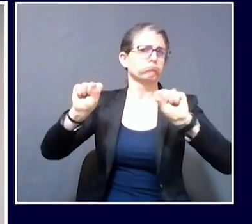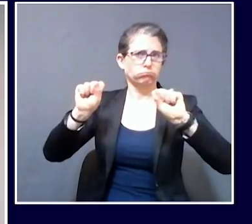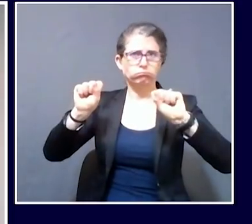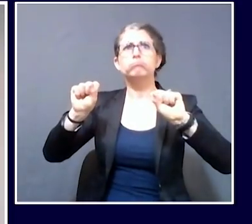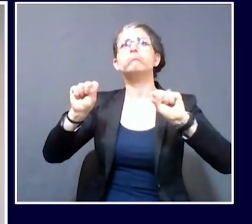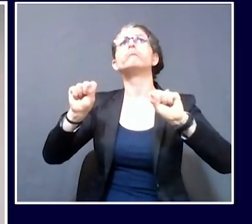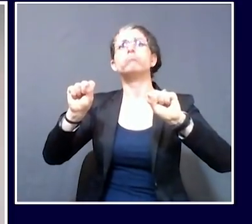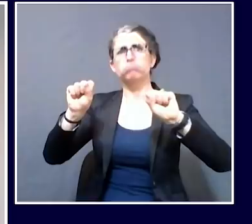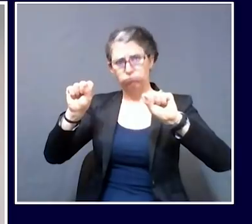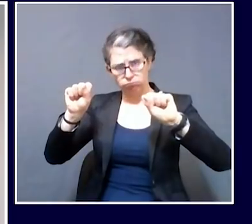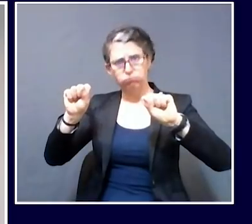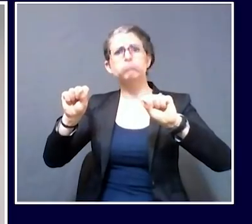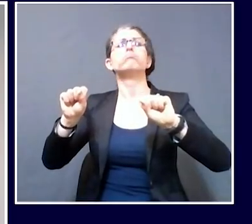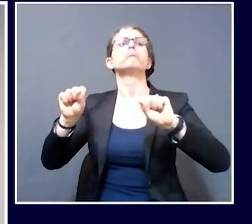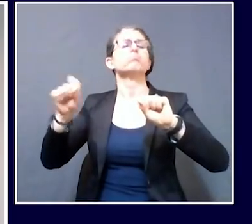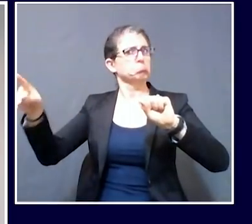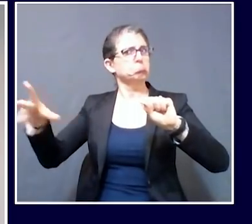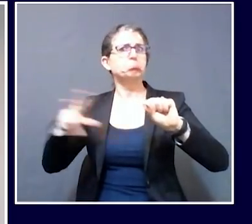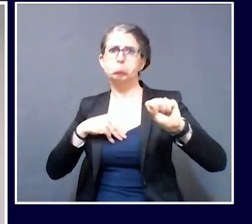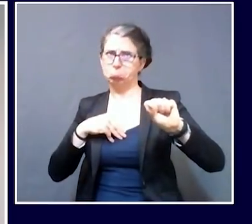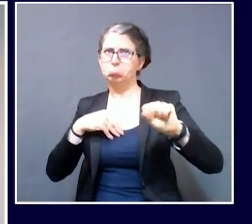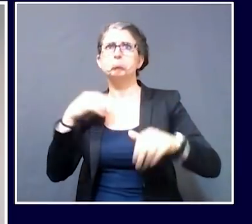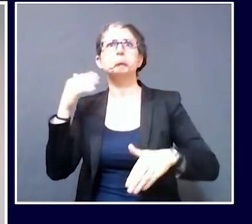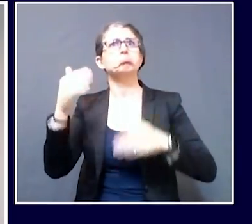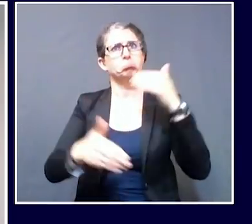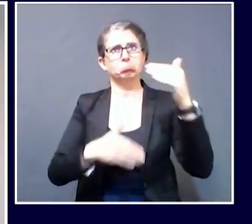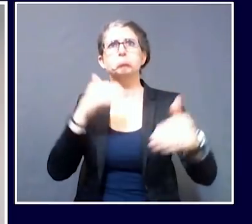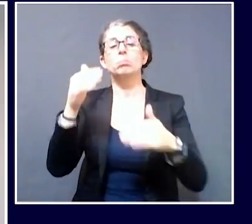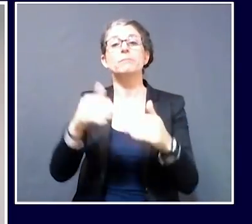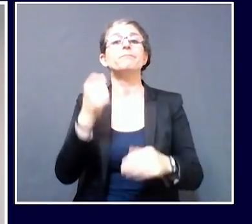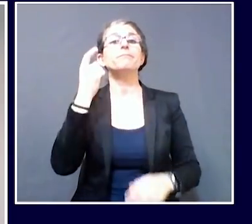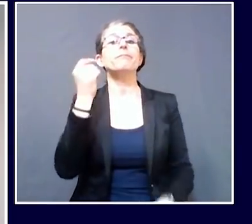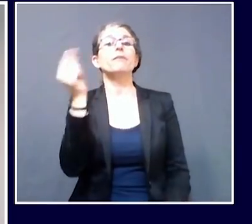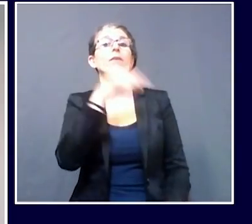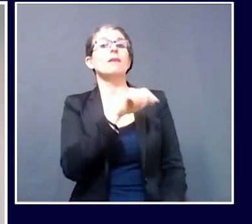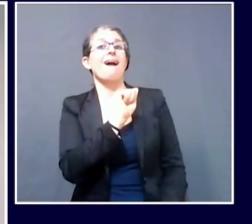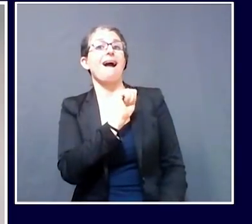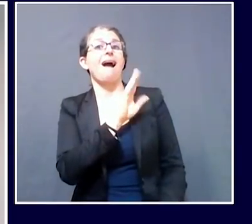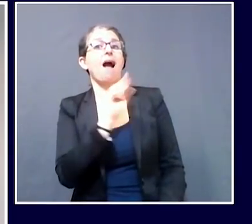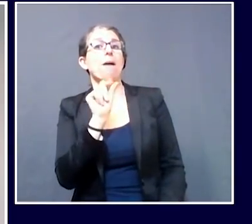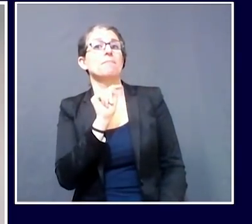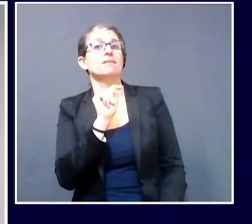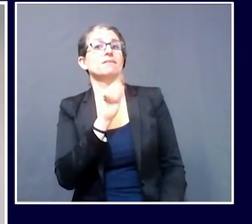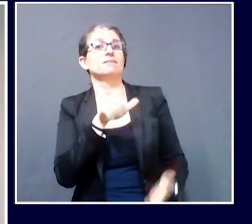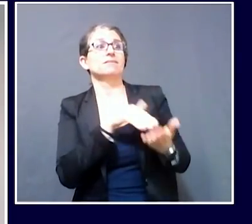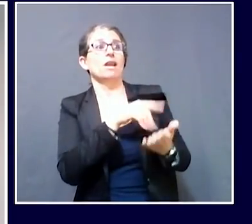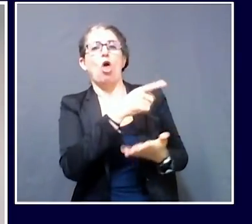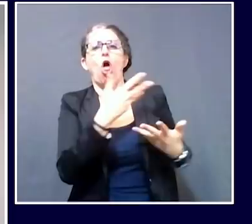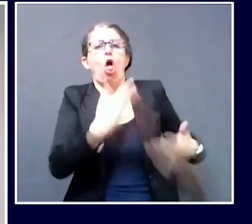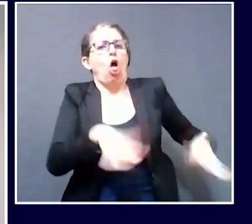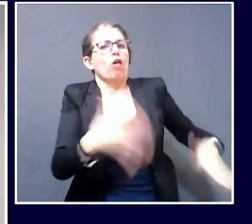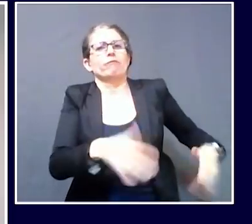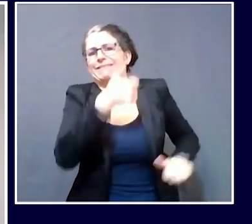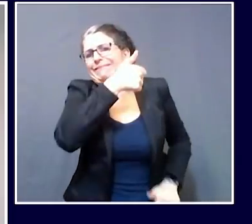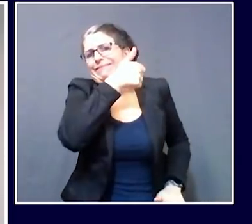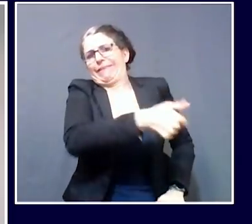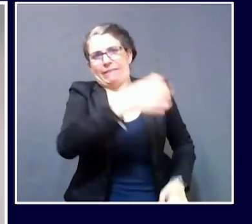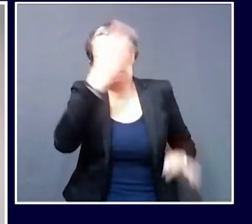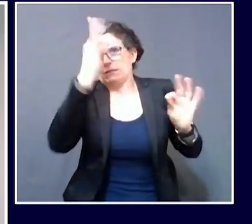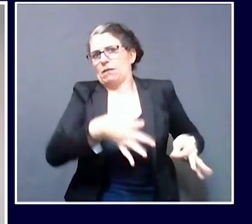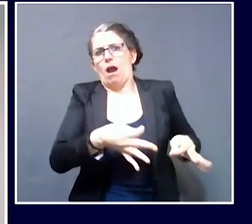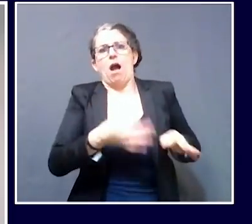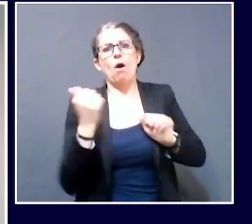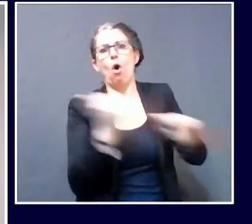important to note that Abbott has already been doing that for over almost two months now. But as to the other facilities, we